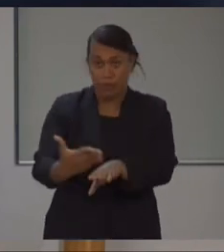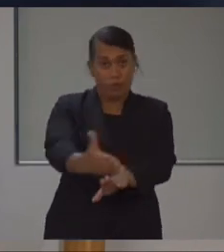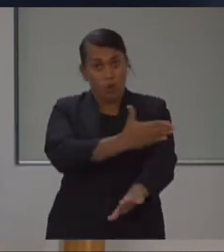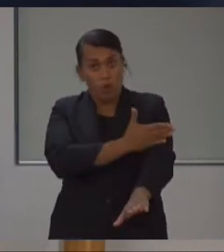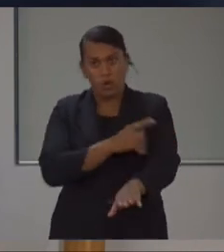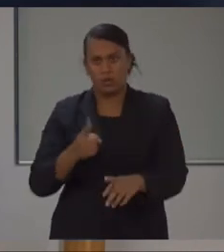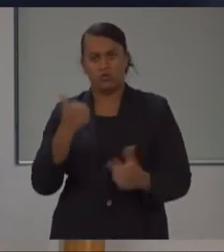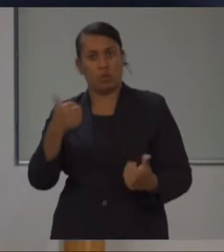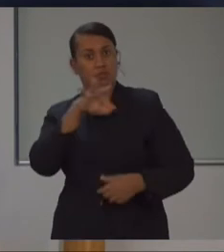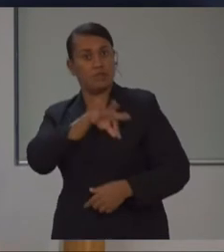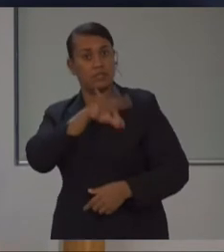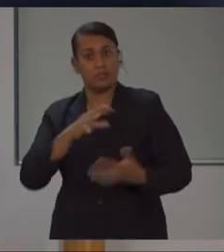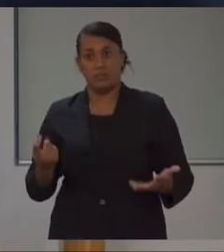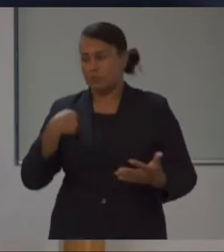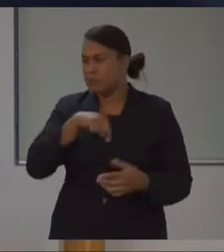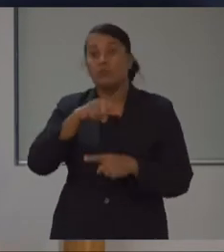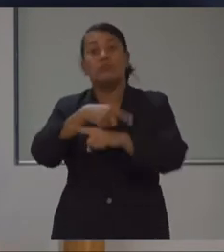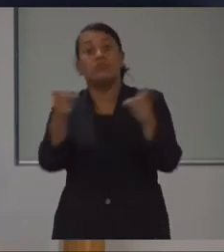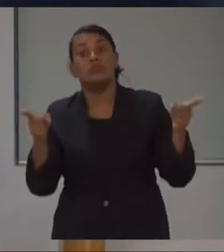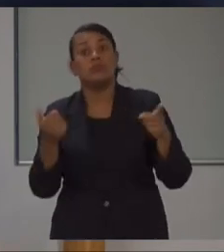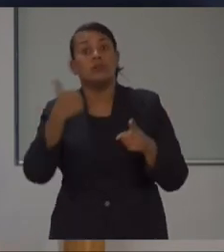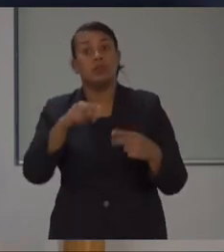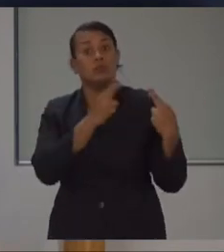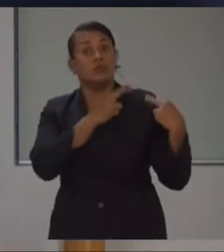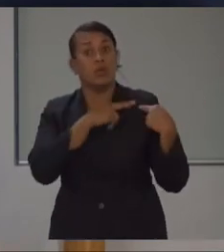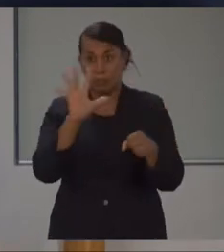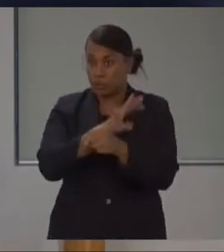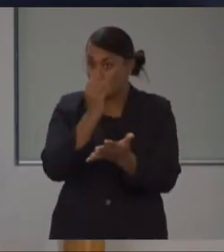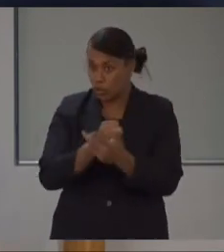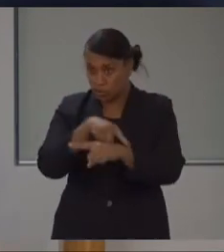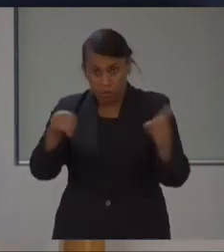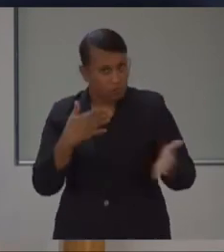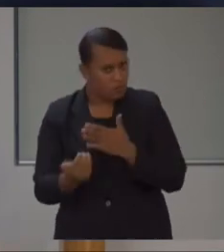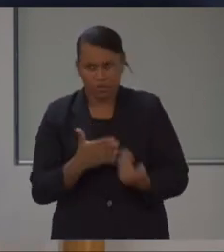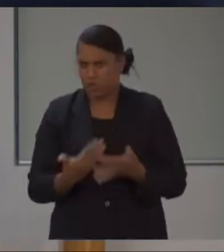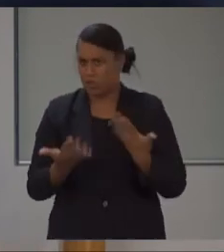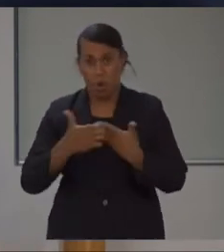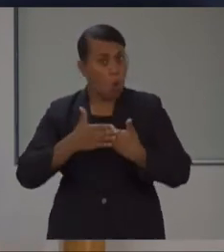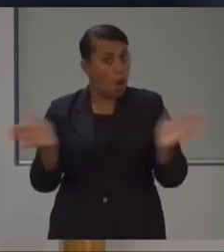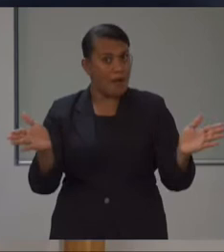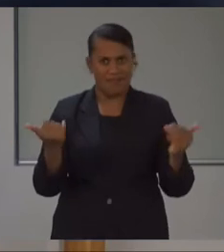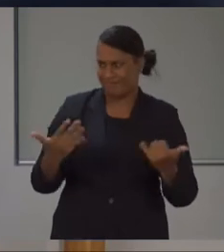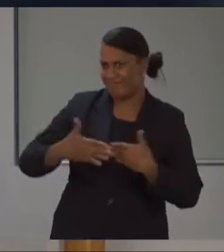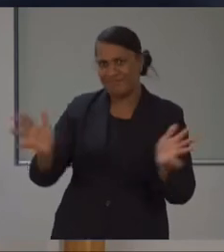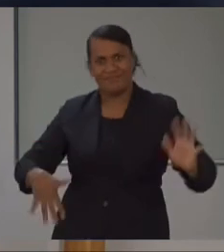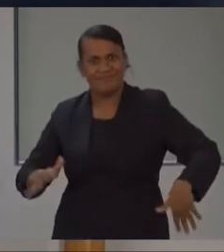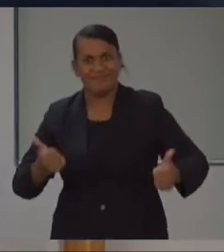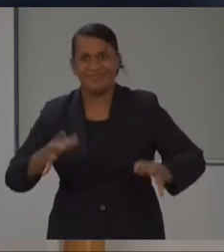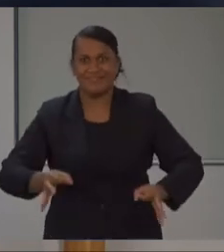everyone is to continue to ensure that despite the lifting of curfew from 8 to 10 p.m., the inter-island